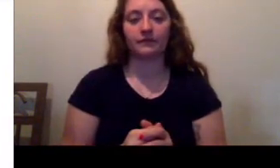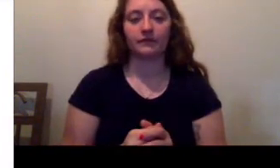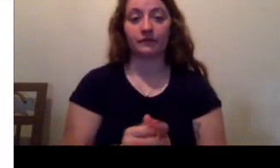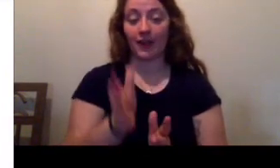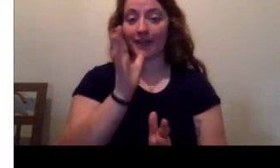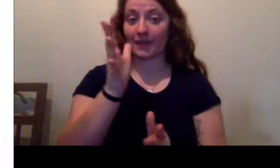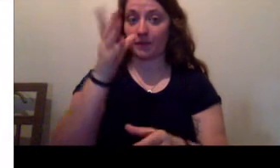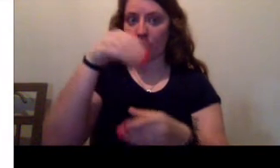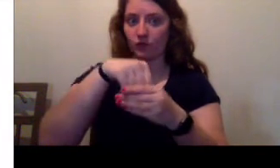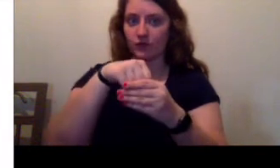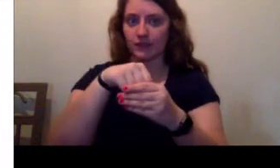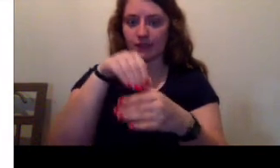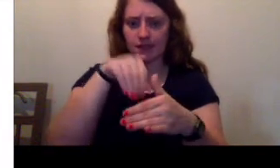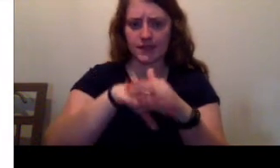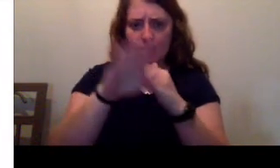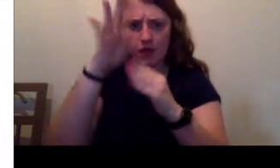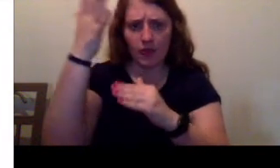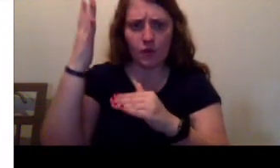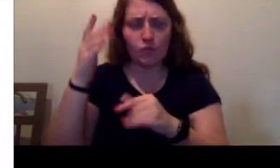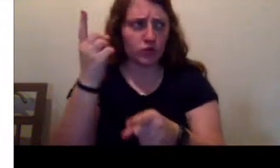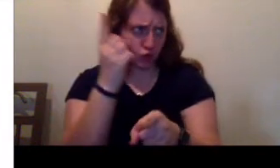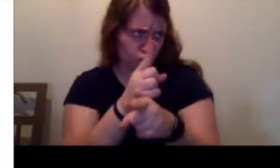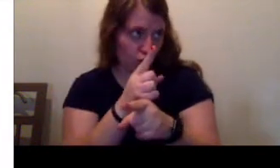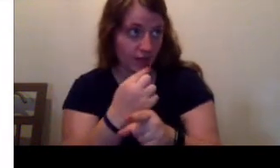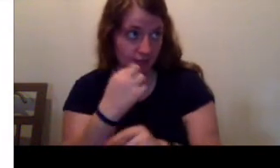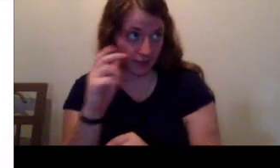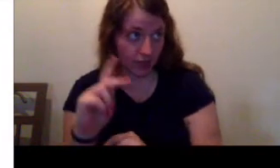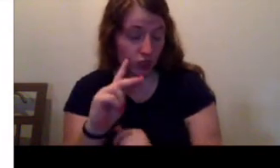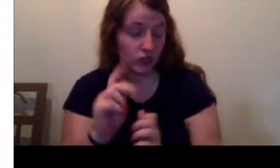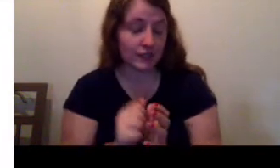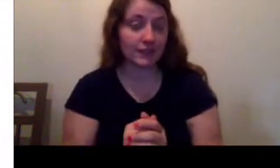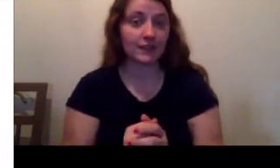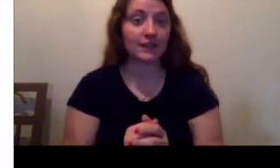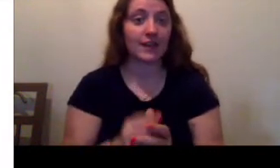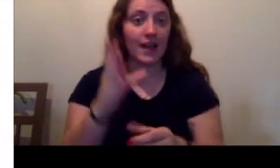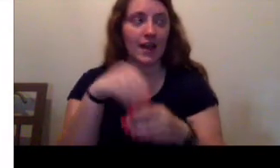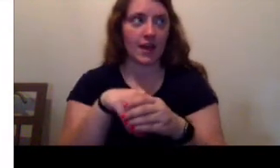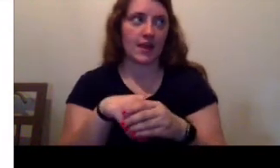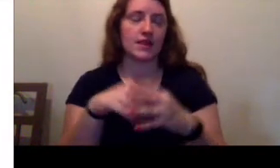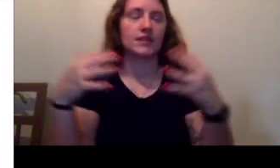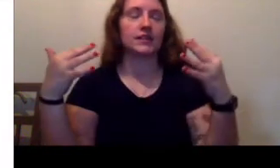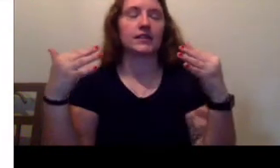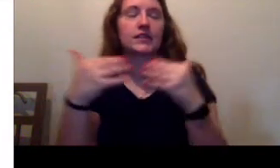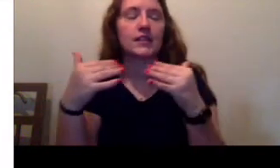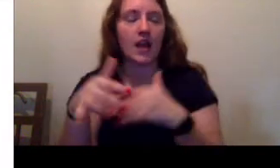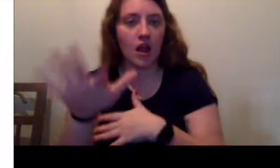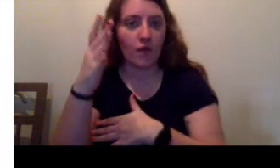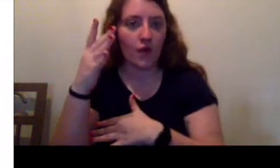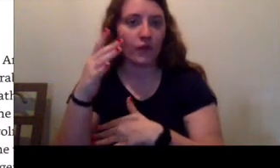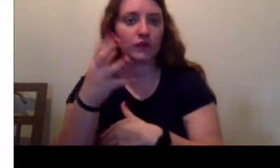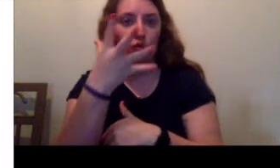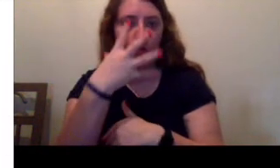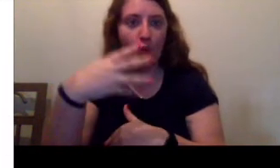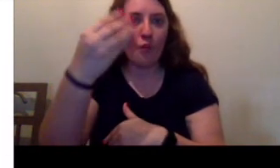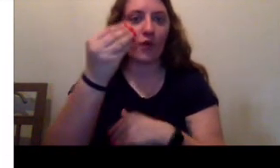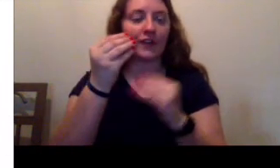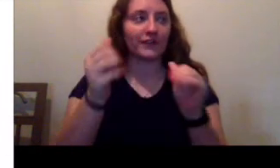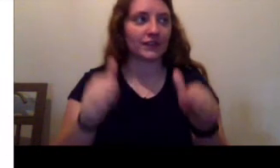lived deep in the woods, didn't she, Kirstie would ask. In the dangerous woods where wolves lived.